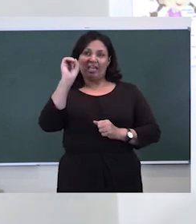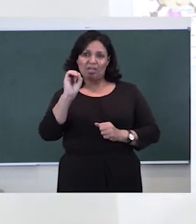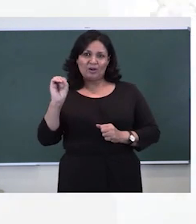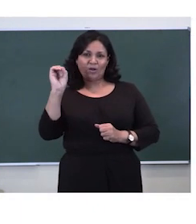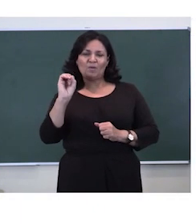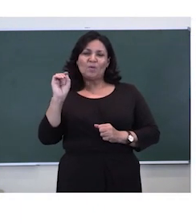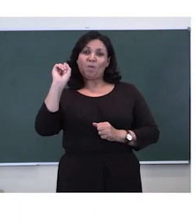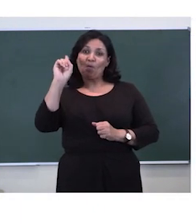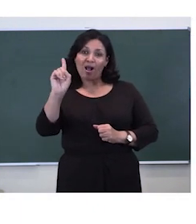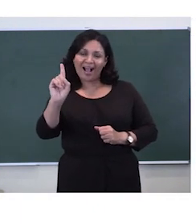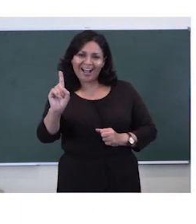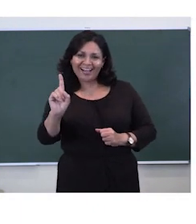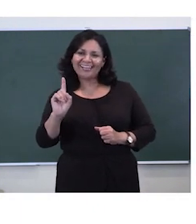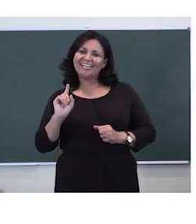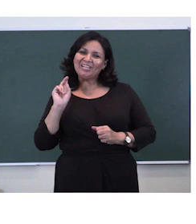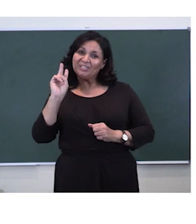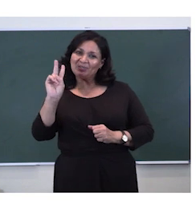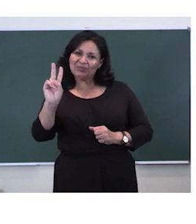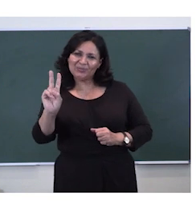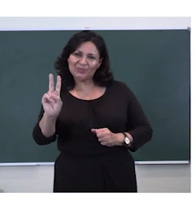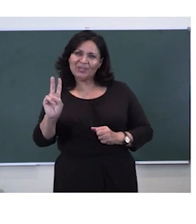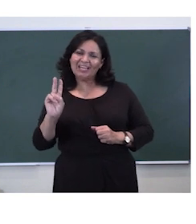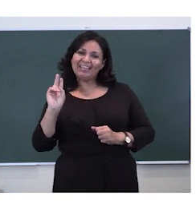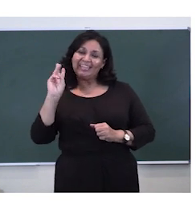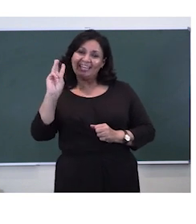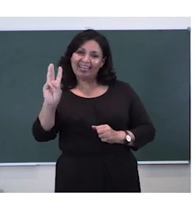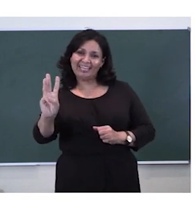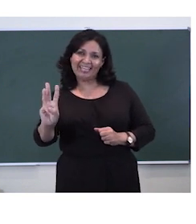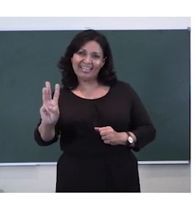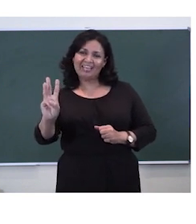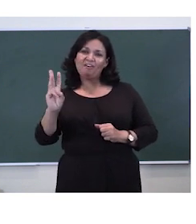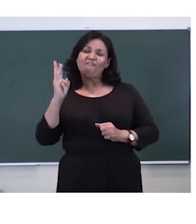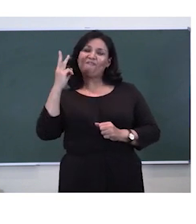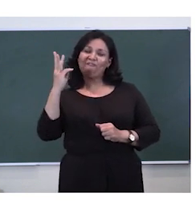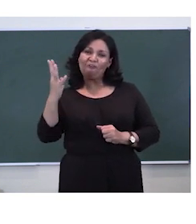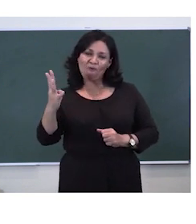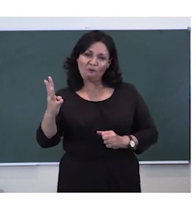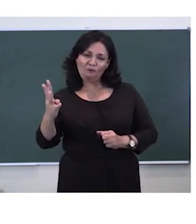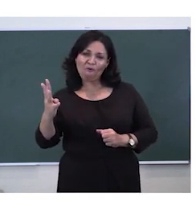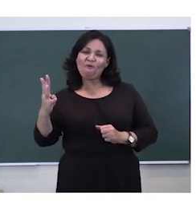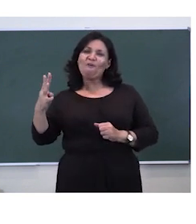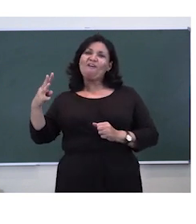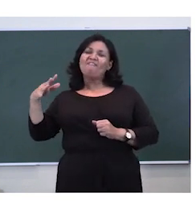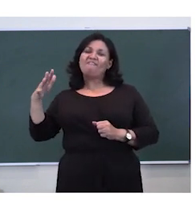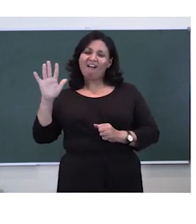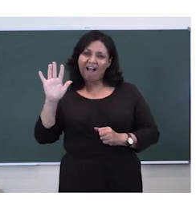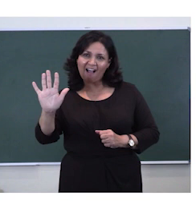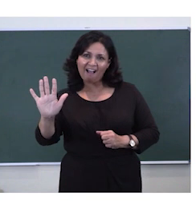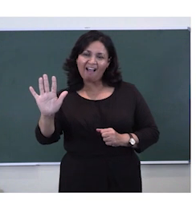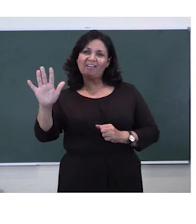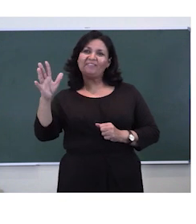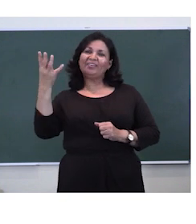Zero. Two. Three. Four. Five.